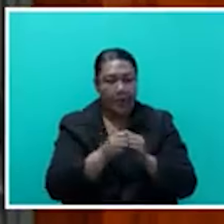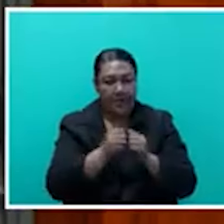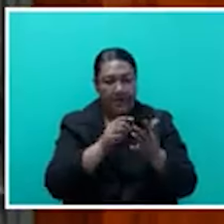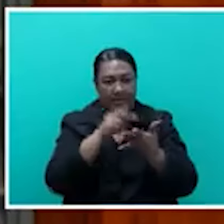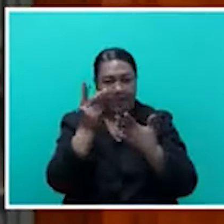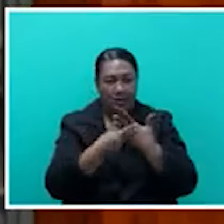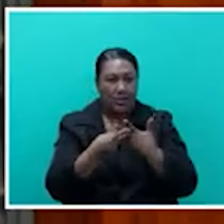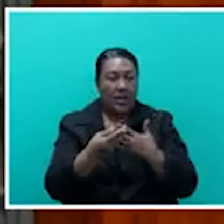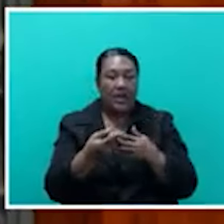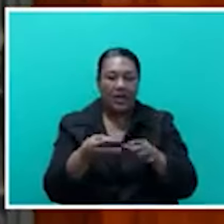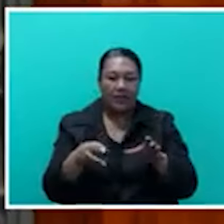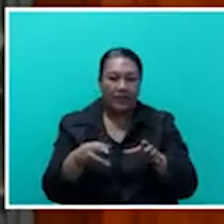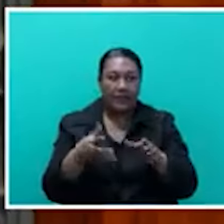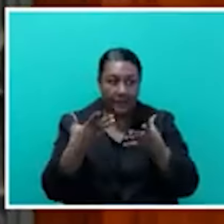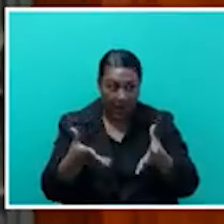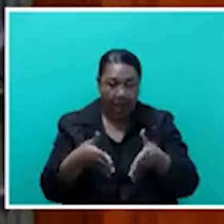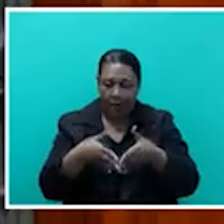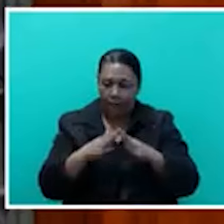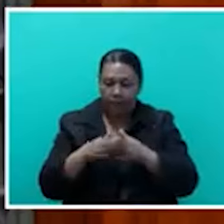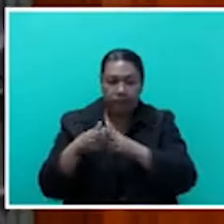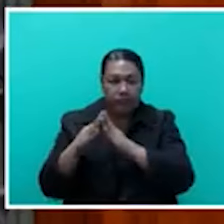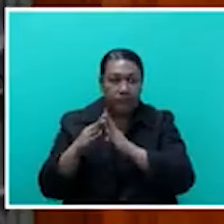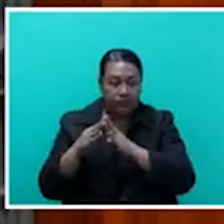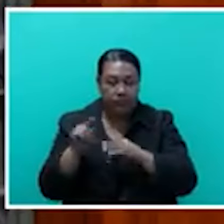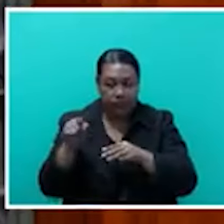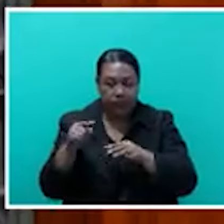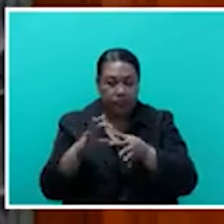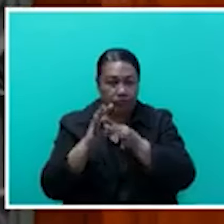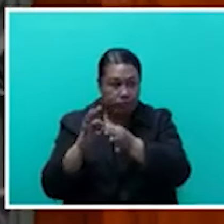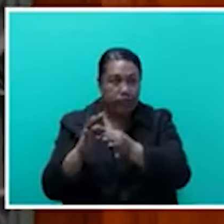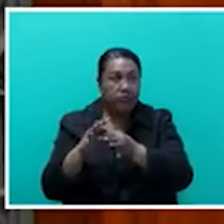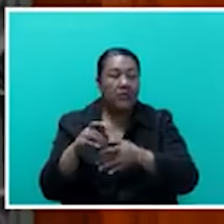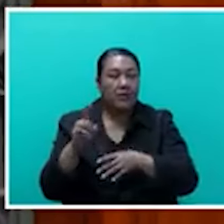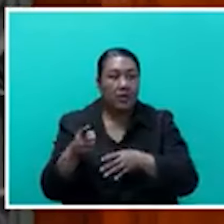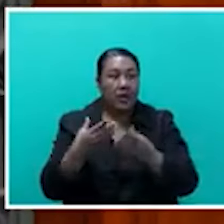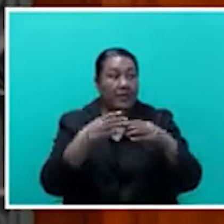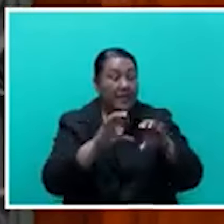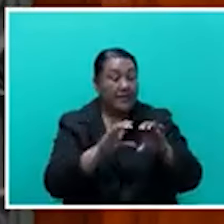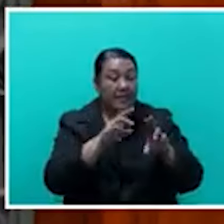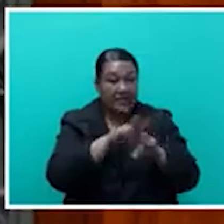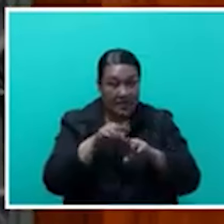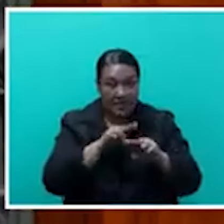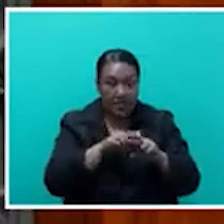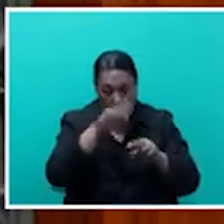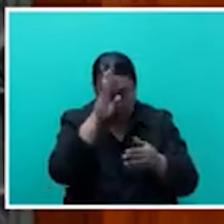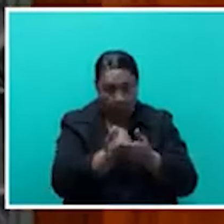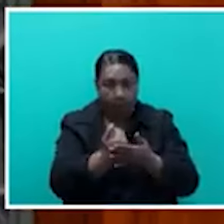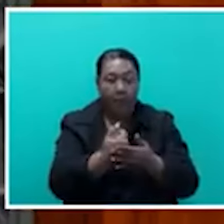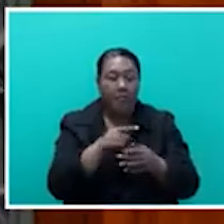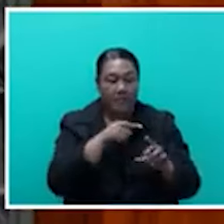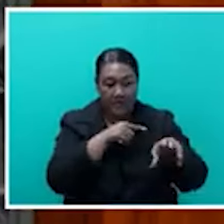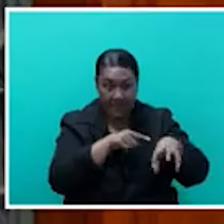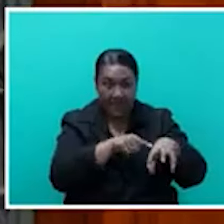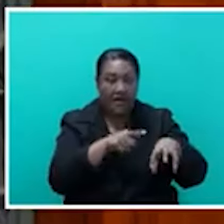have come on board will come into fruition. And I'm hopeful that Investment Fiji will facilitate them as quickly as possible, because I